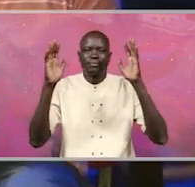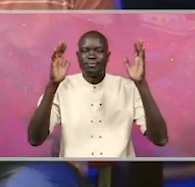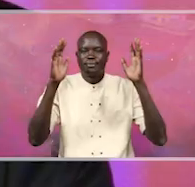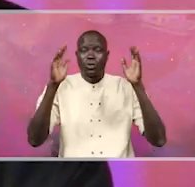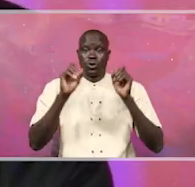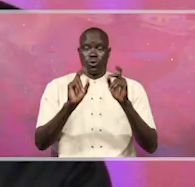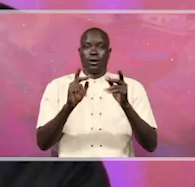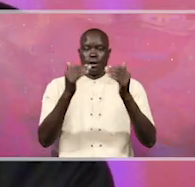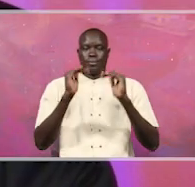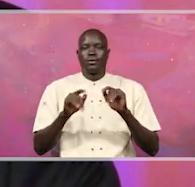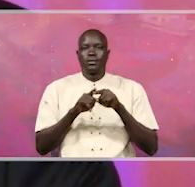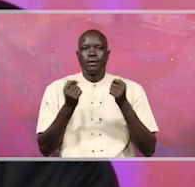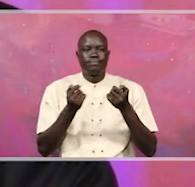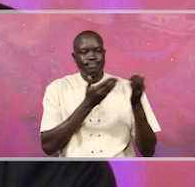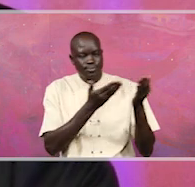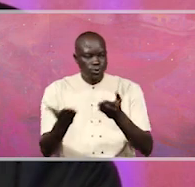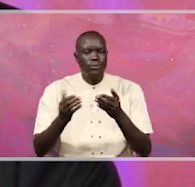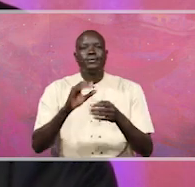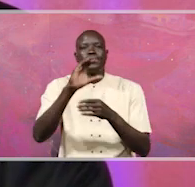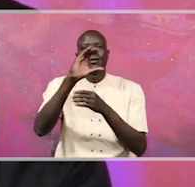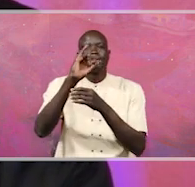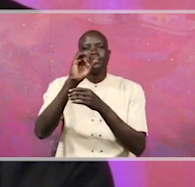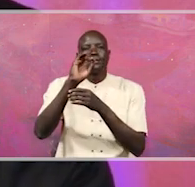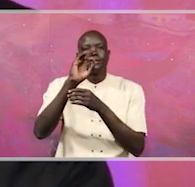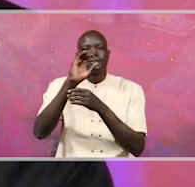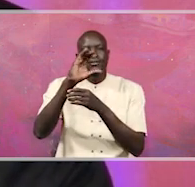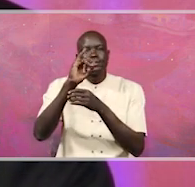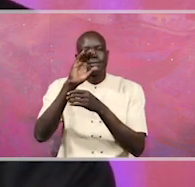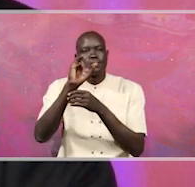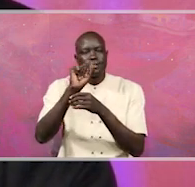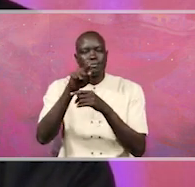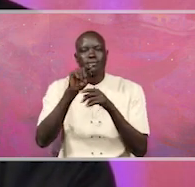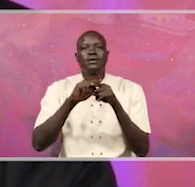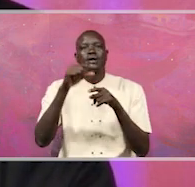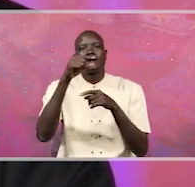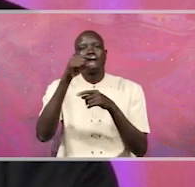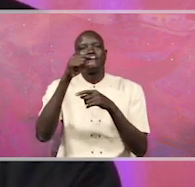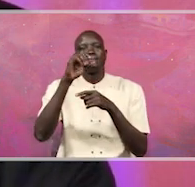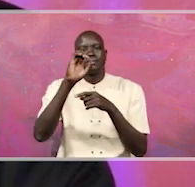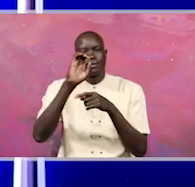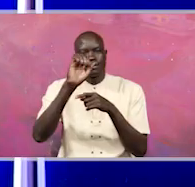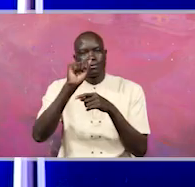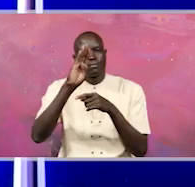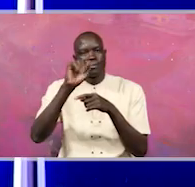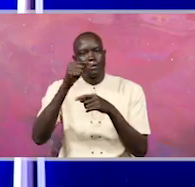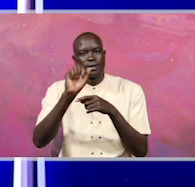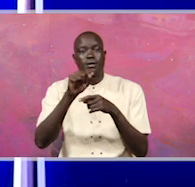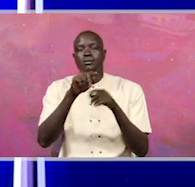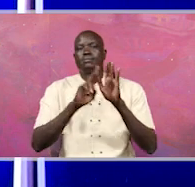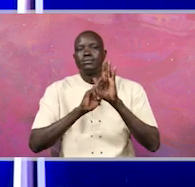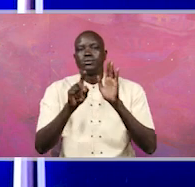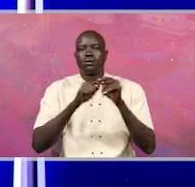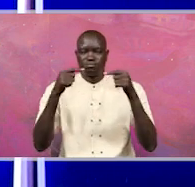All right, I would like to bring in Sisi Kagaba of anti-corruption coalition. Yes, we might say the